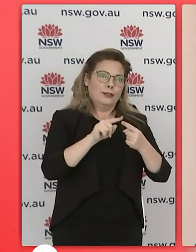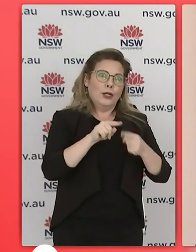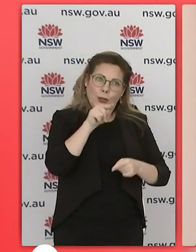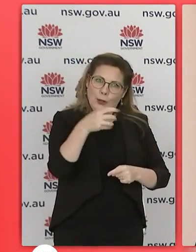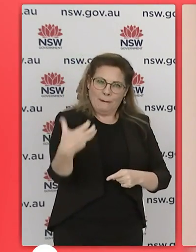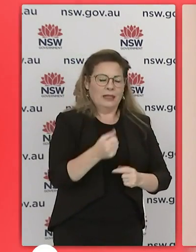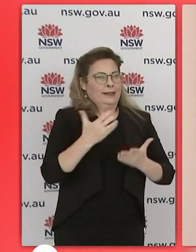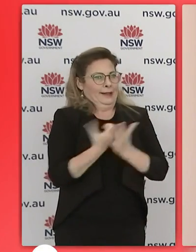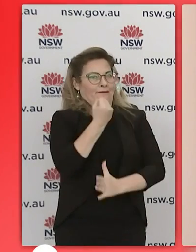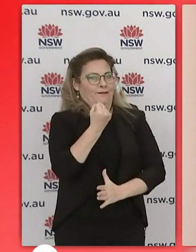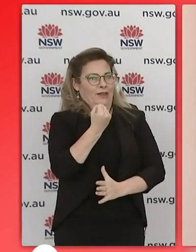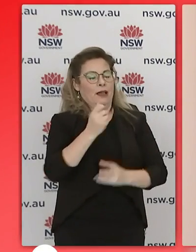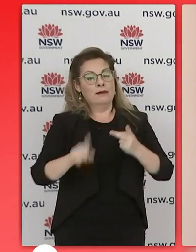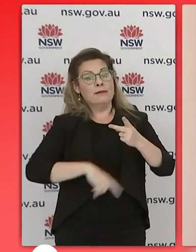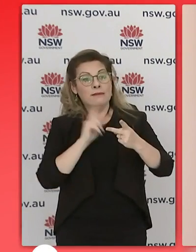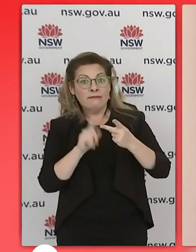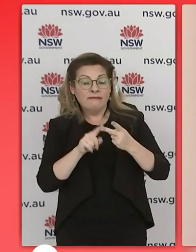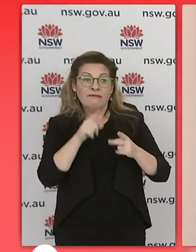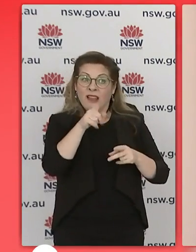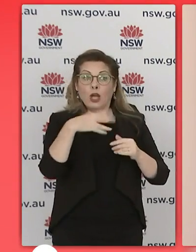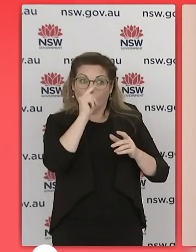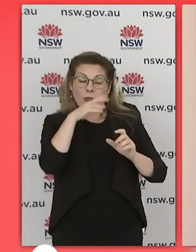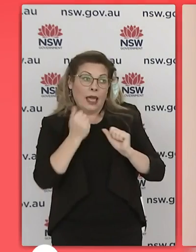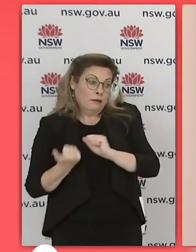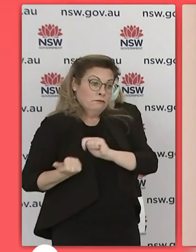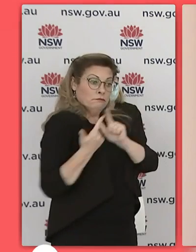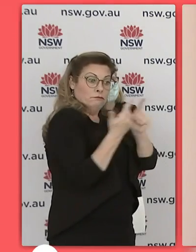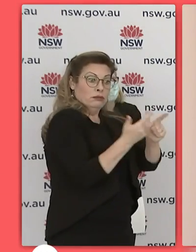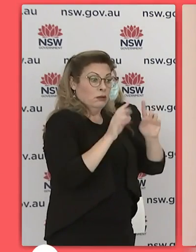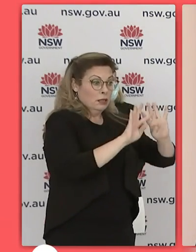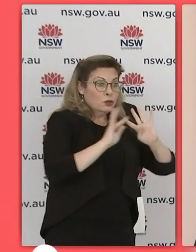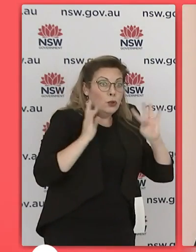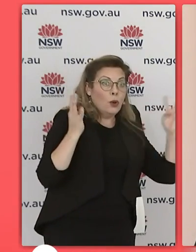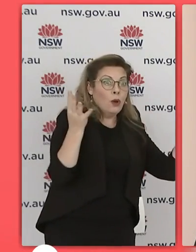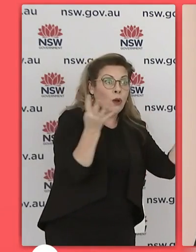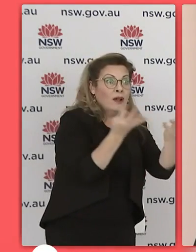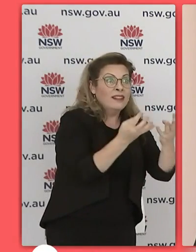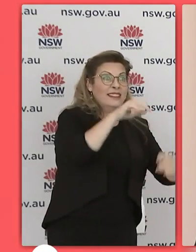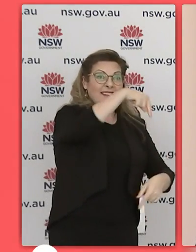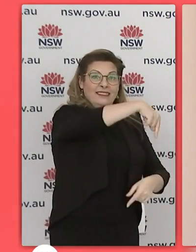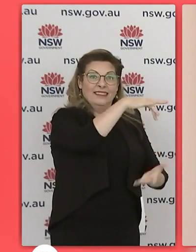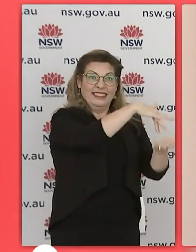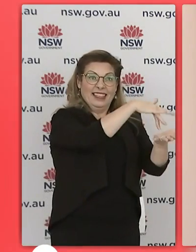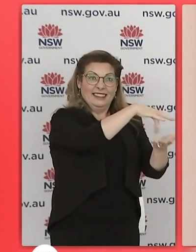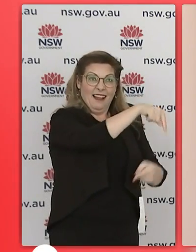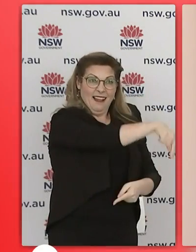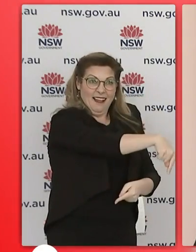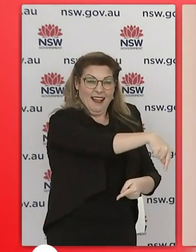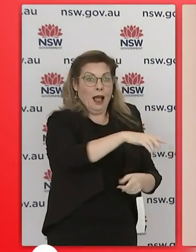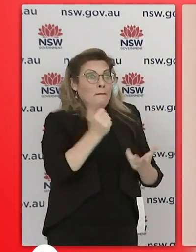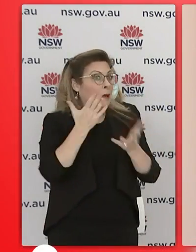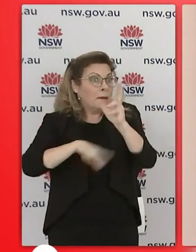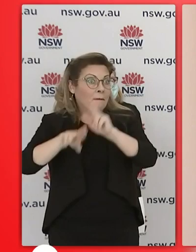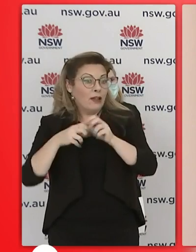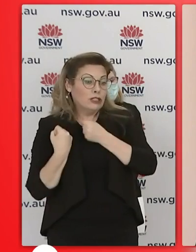kudos bank arena you can get there by your own car or by public transport maybe your mum and dad can drop you if mum or dad or one of your family drop you make sure